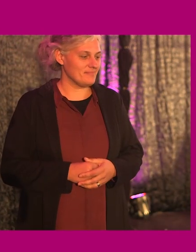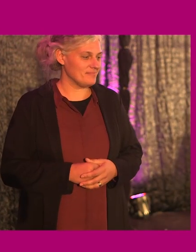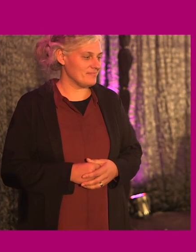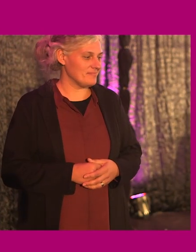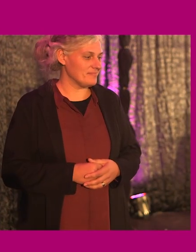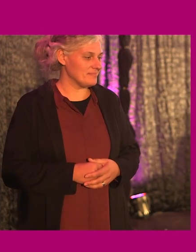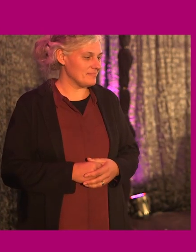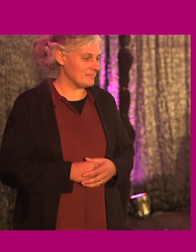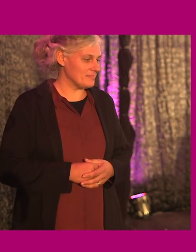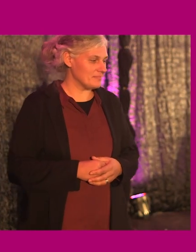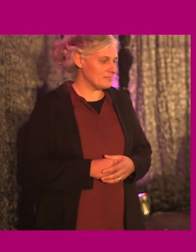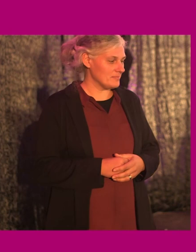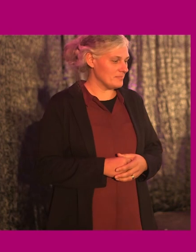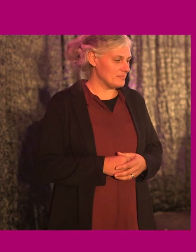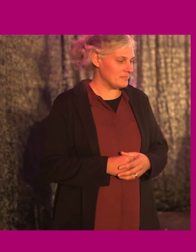Just move this in on.